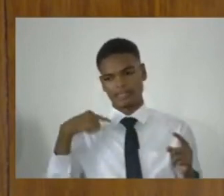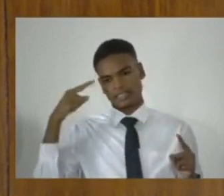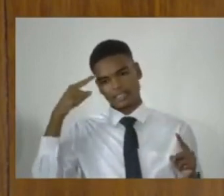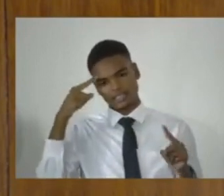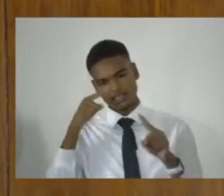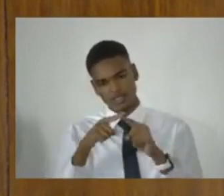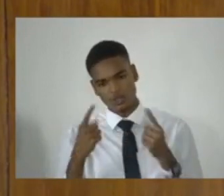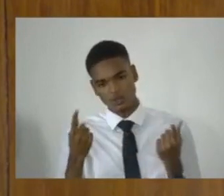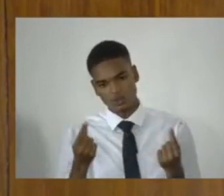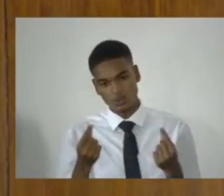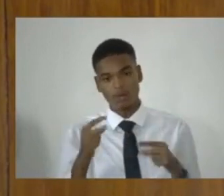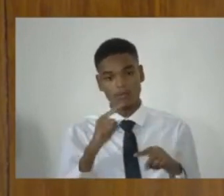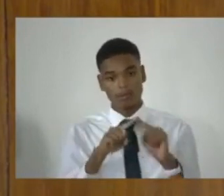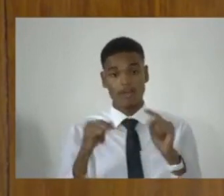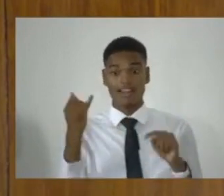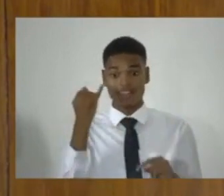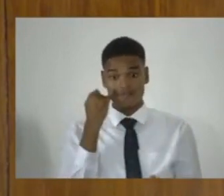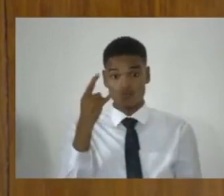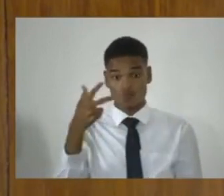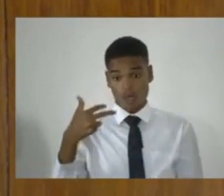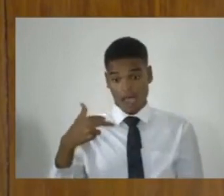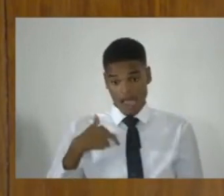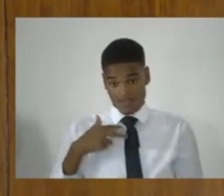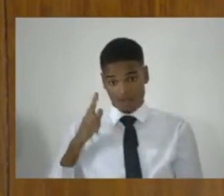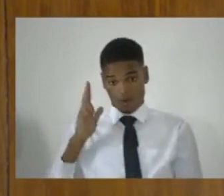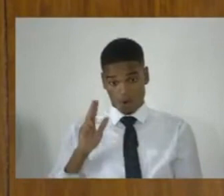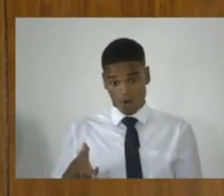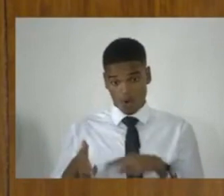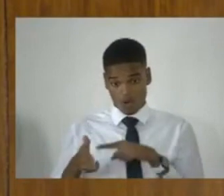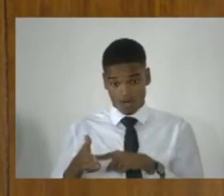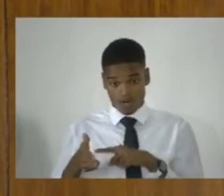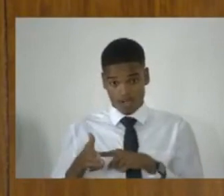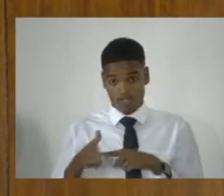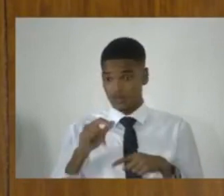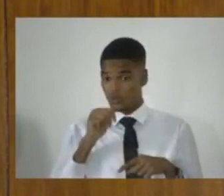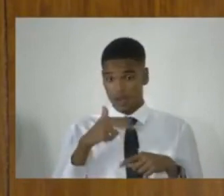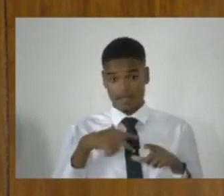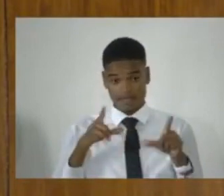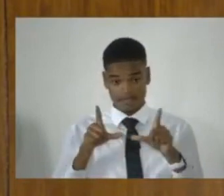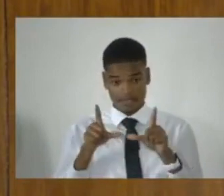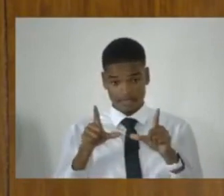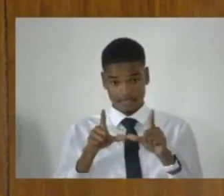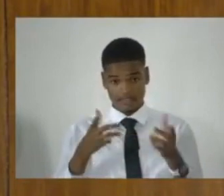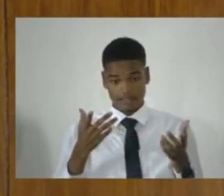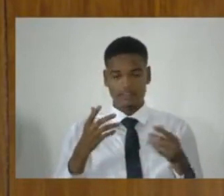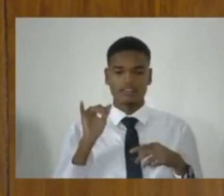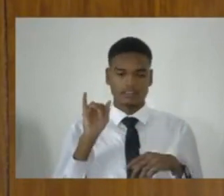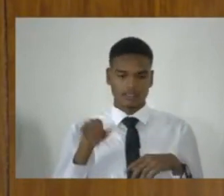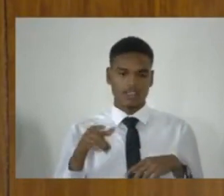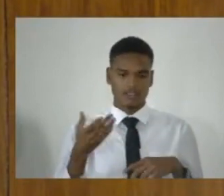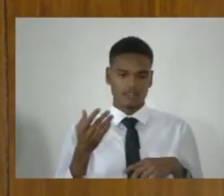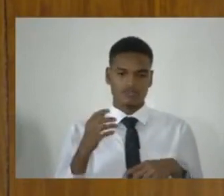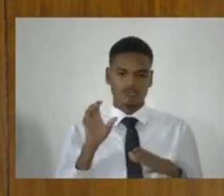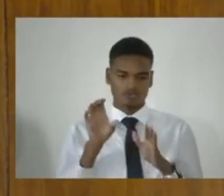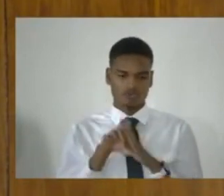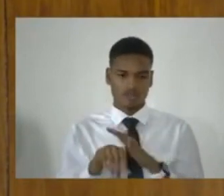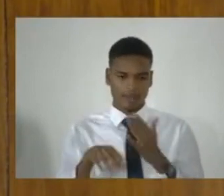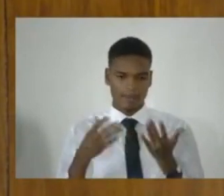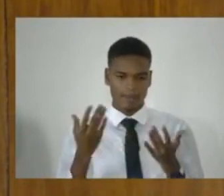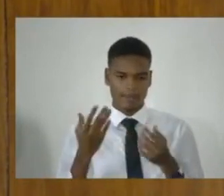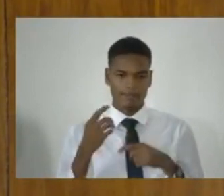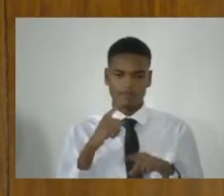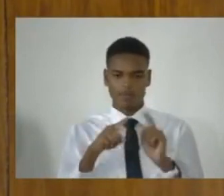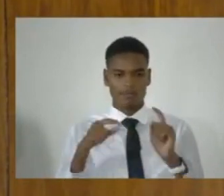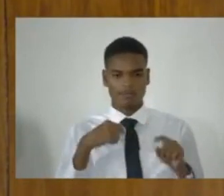it. Just the fact that you had it in your possession is the gist of the offence. And the fact that it's illegal. That's why I said it's basic. I'm not